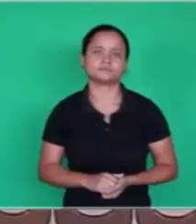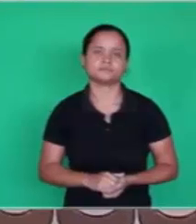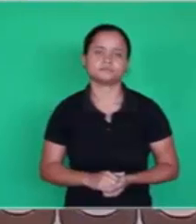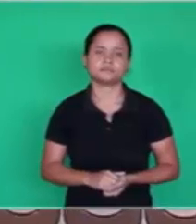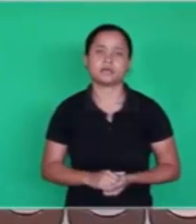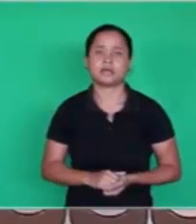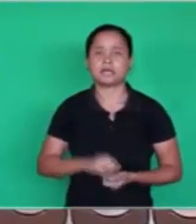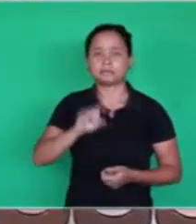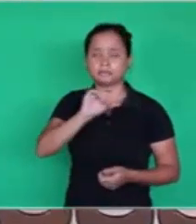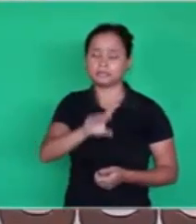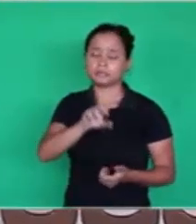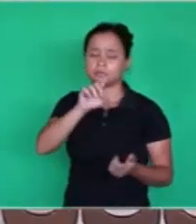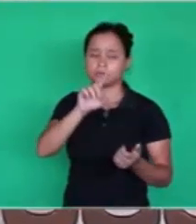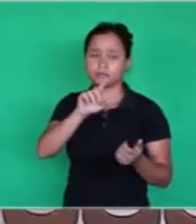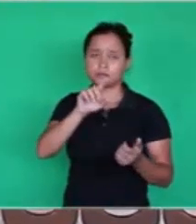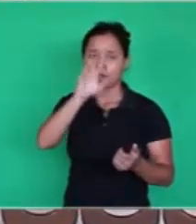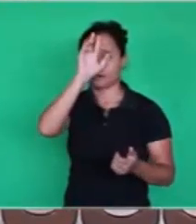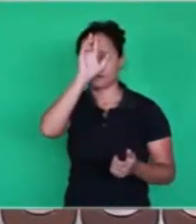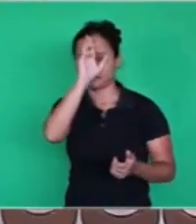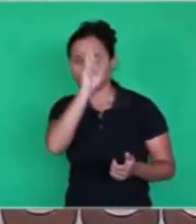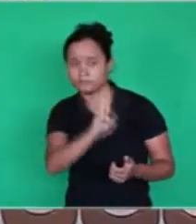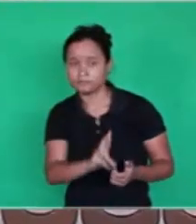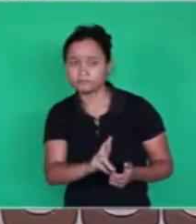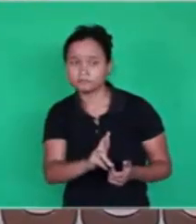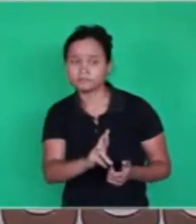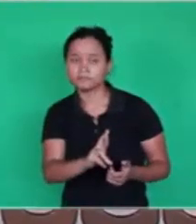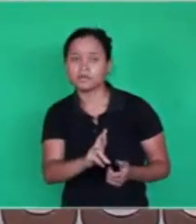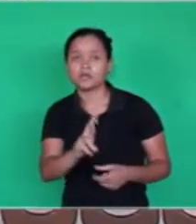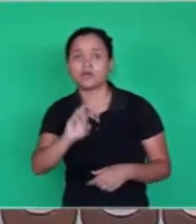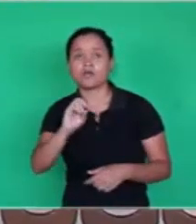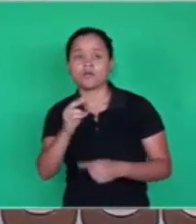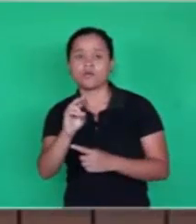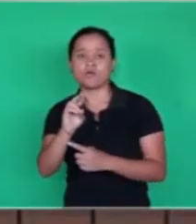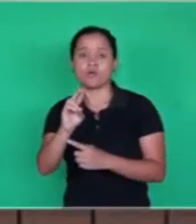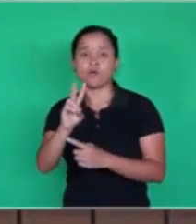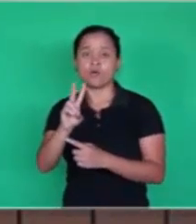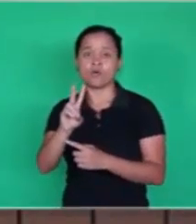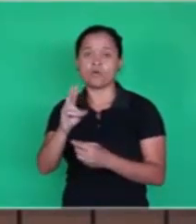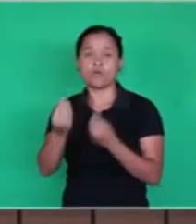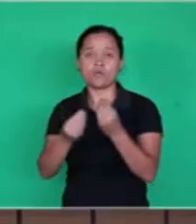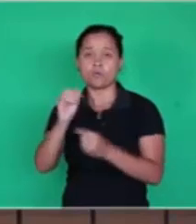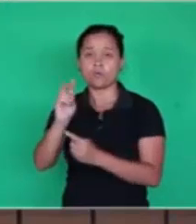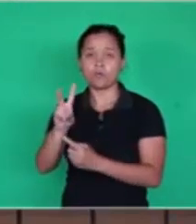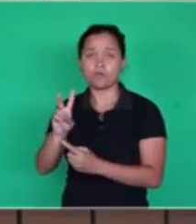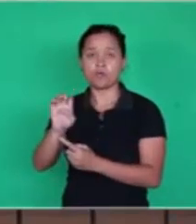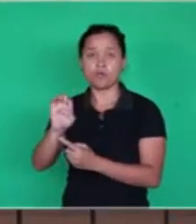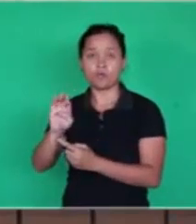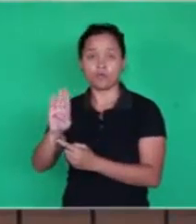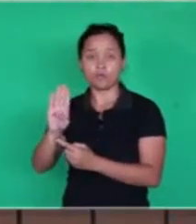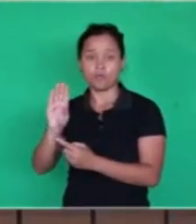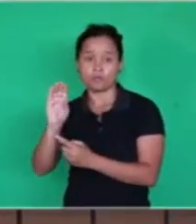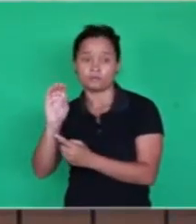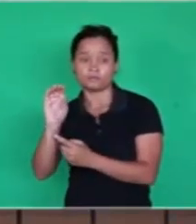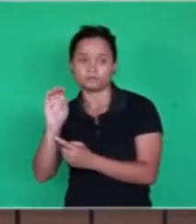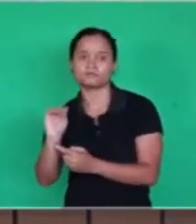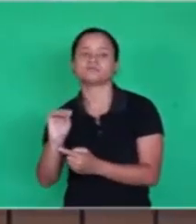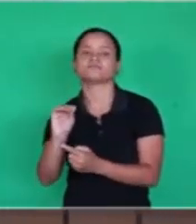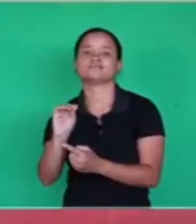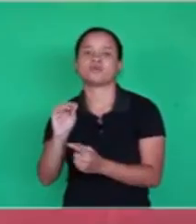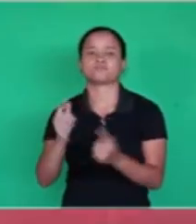it's just letter or the word or a gesture that's disconnected from the author.